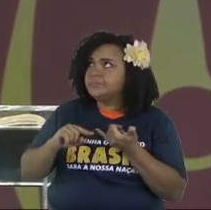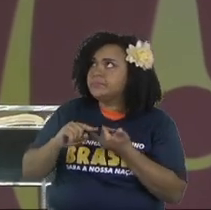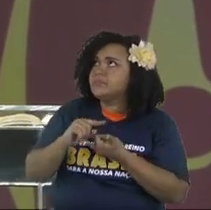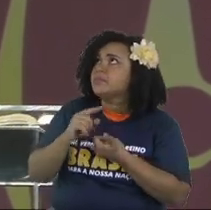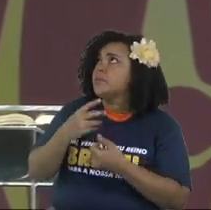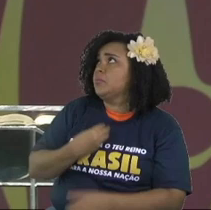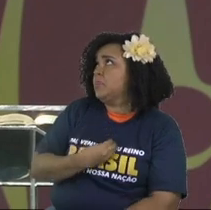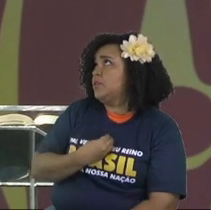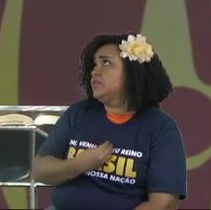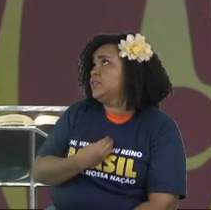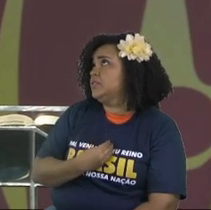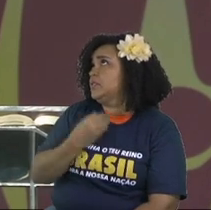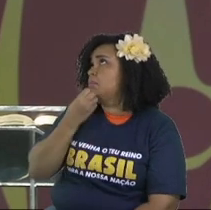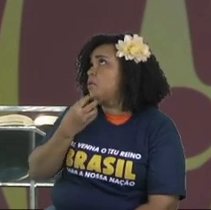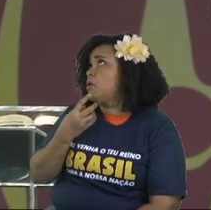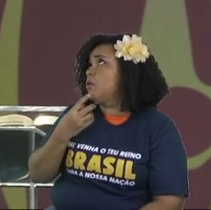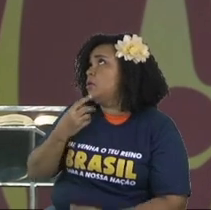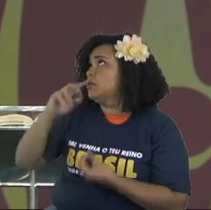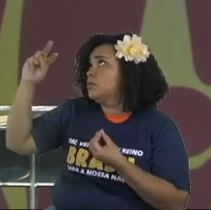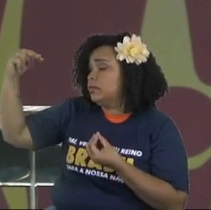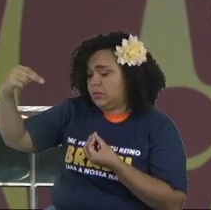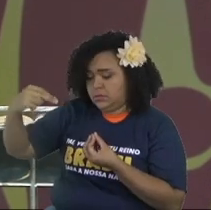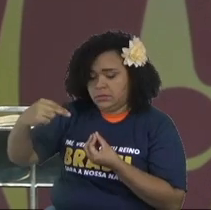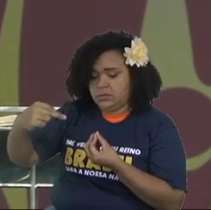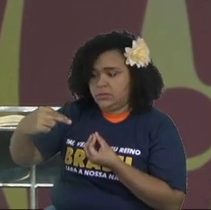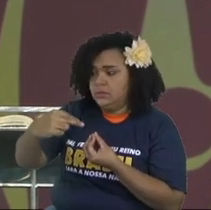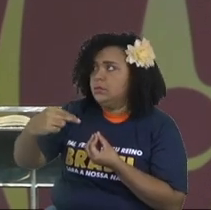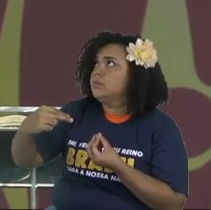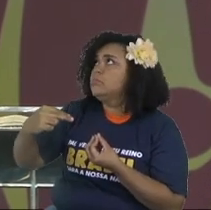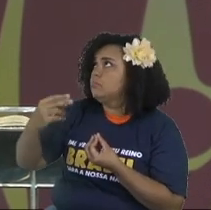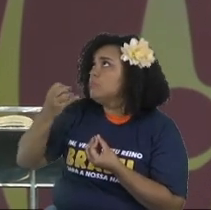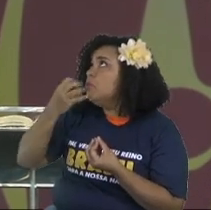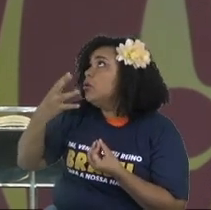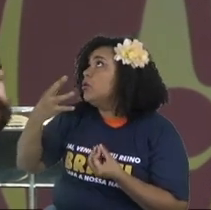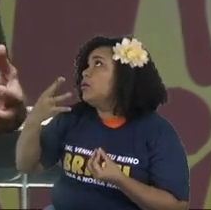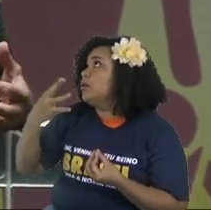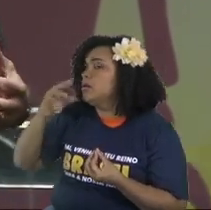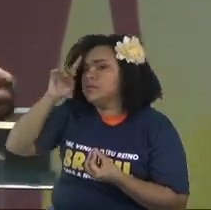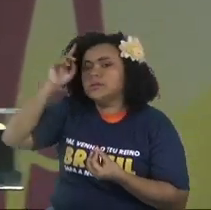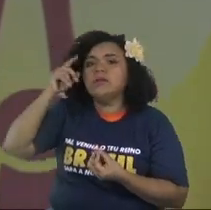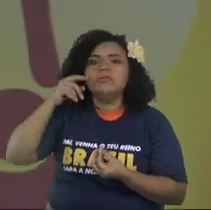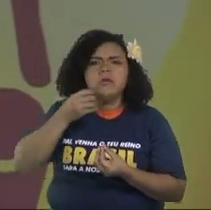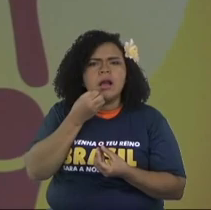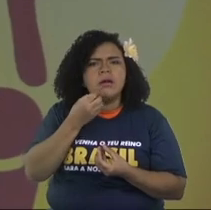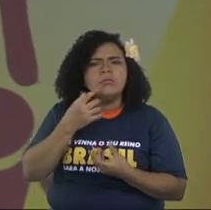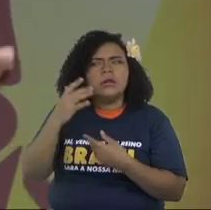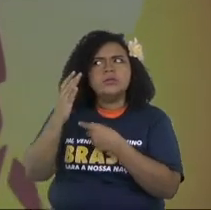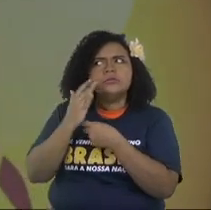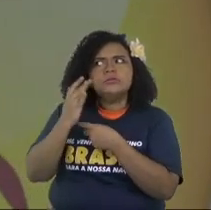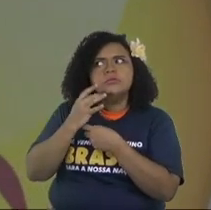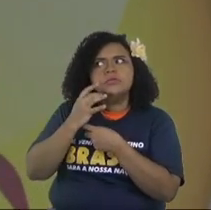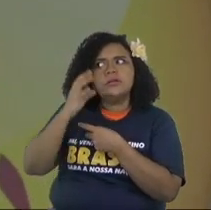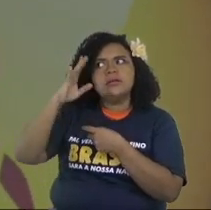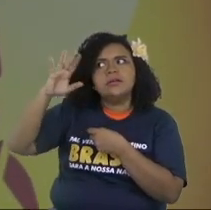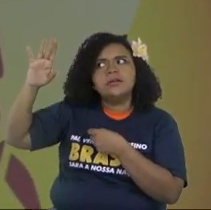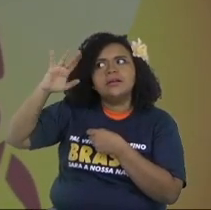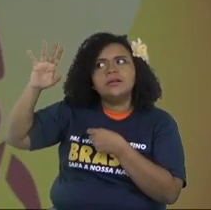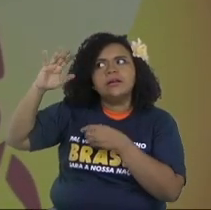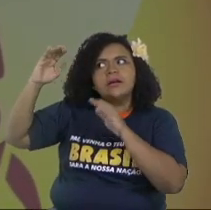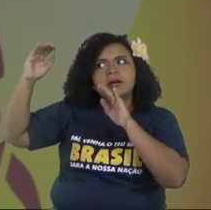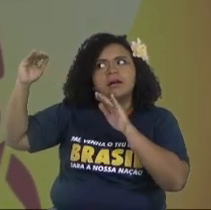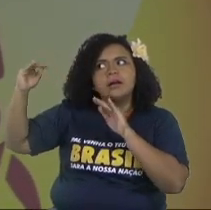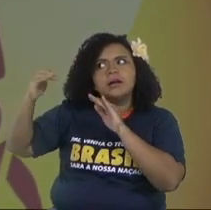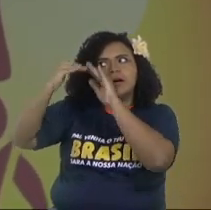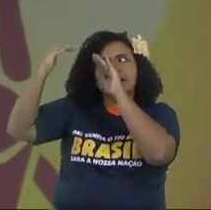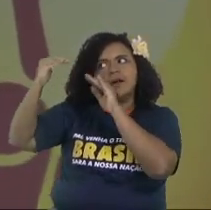and then I check how's my day with the Lord every hour and these things help me to